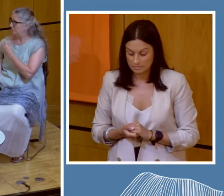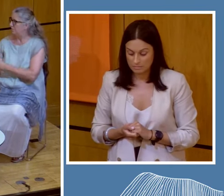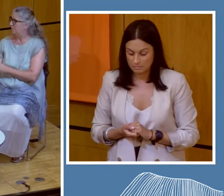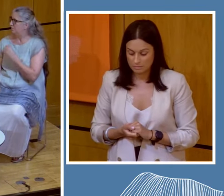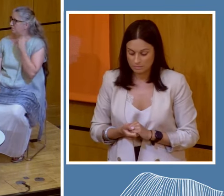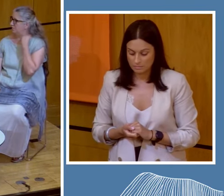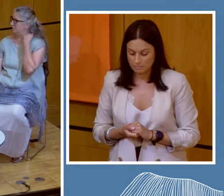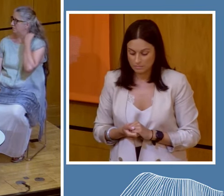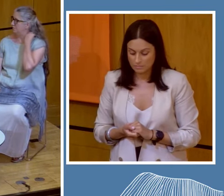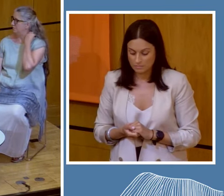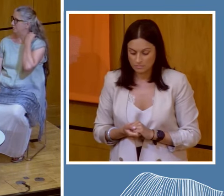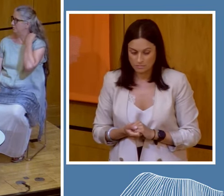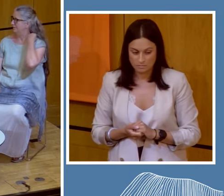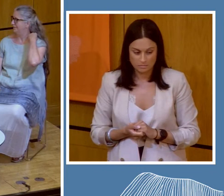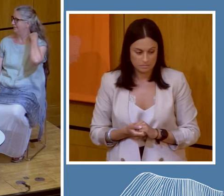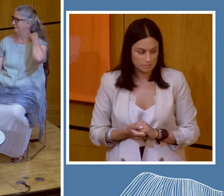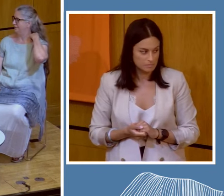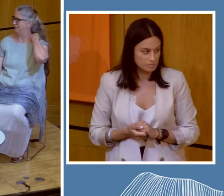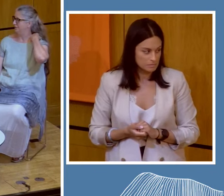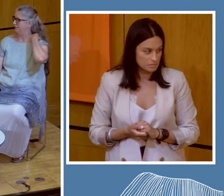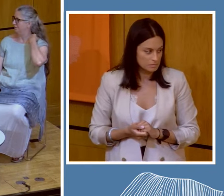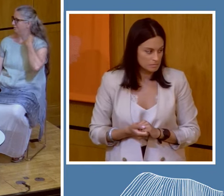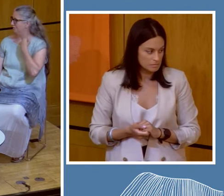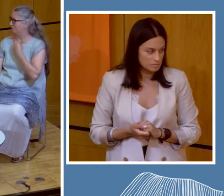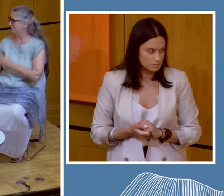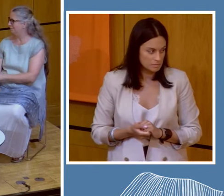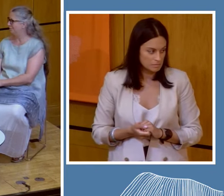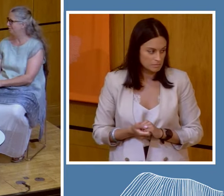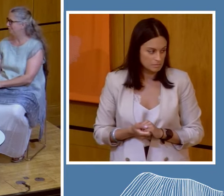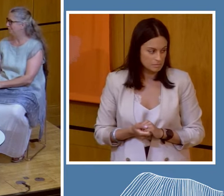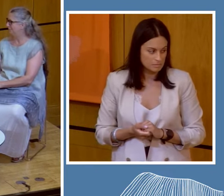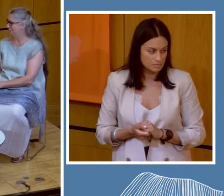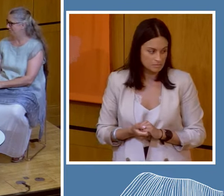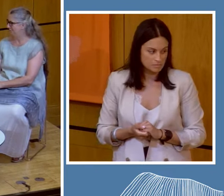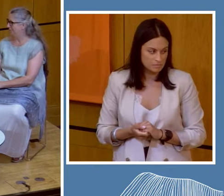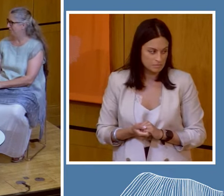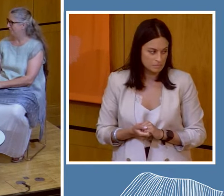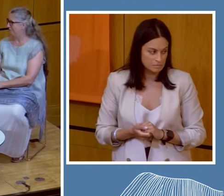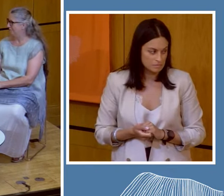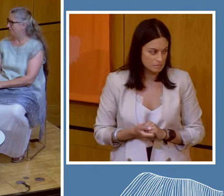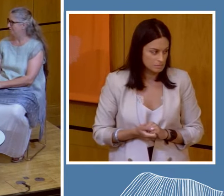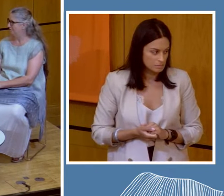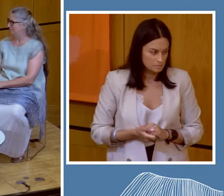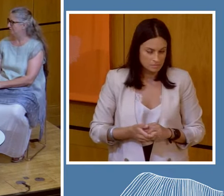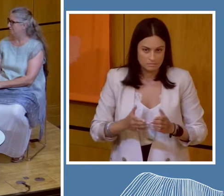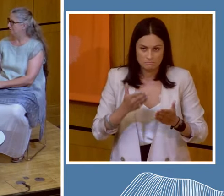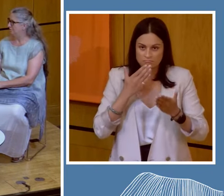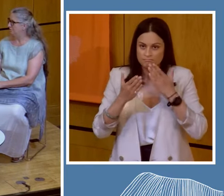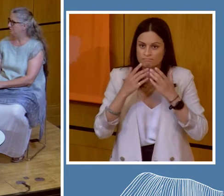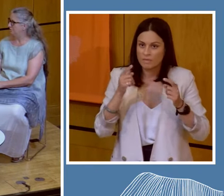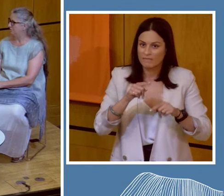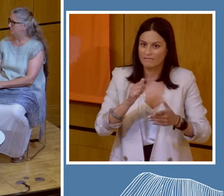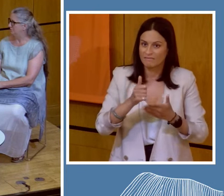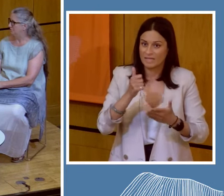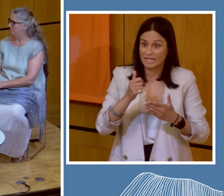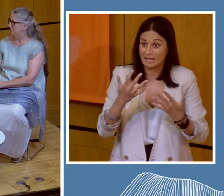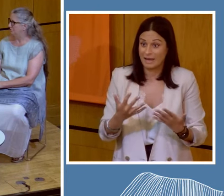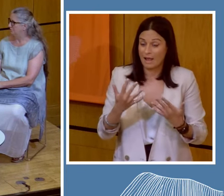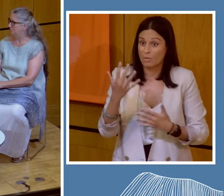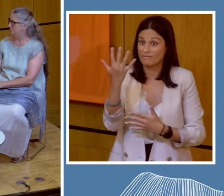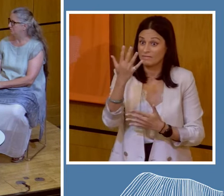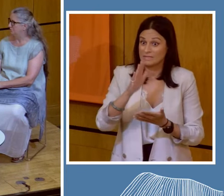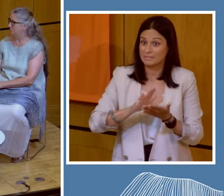Is this working? Okay. Thank you and thanks again. This is just so brilliant. We have 15 minutes